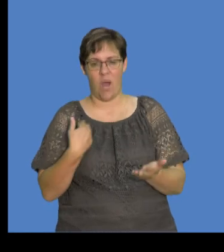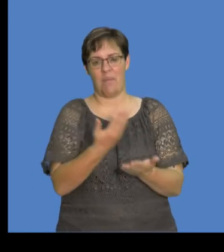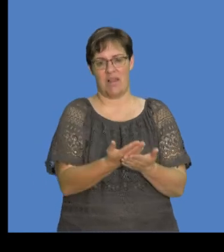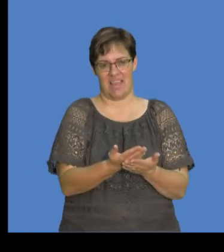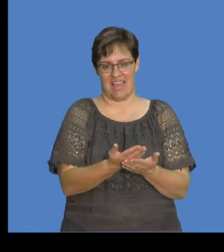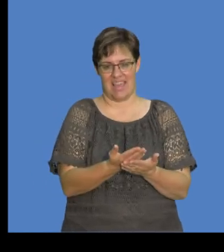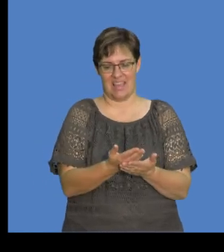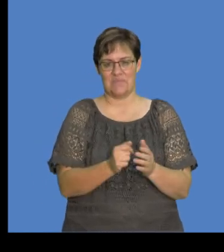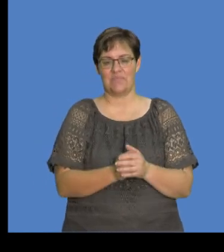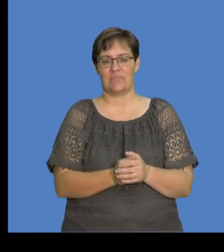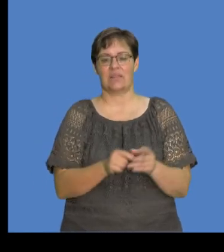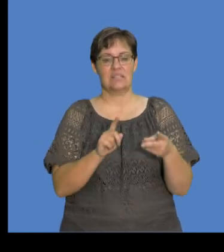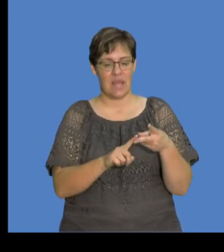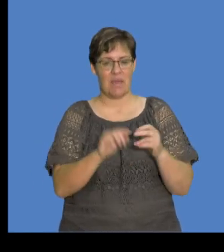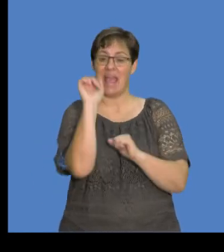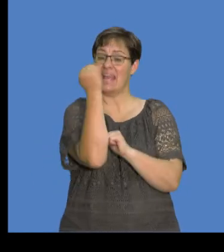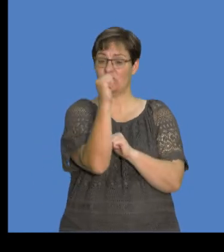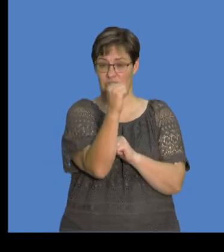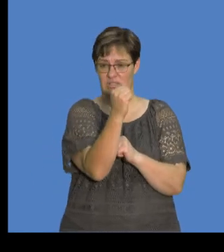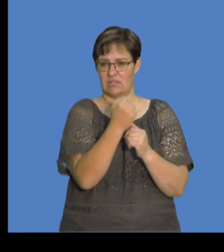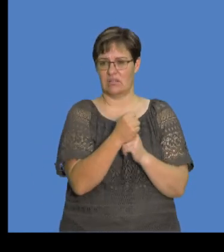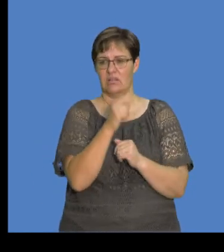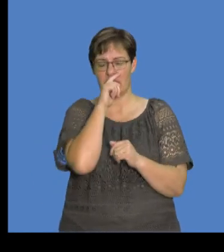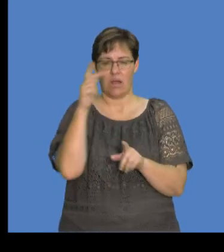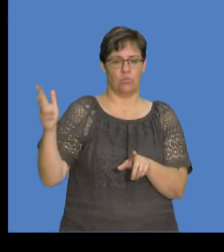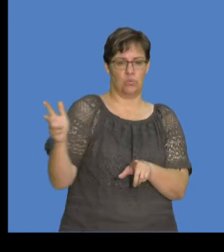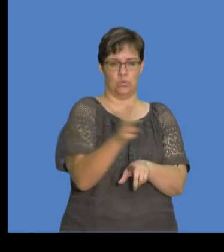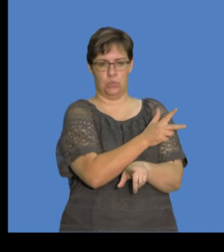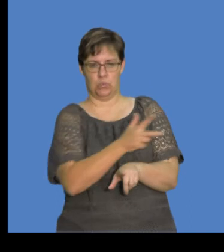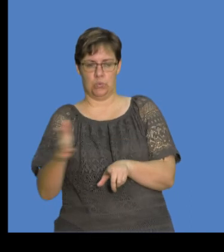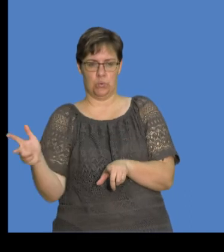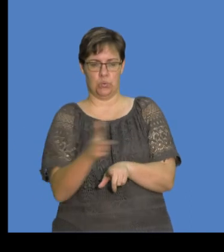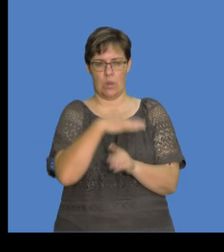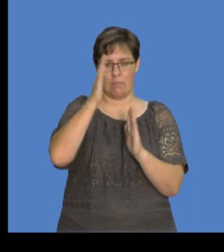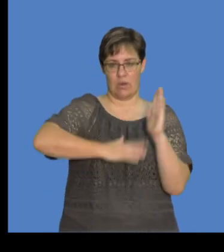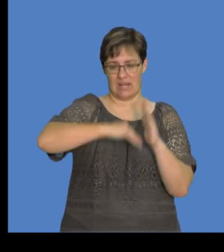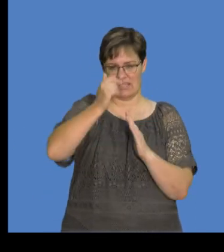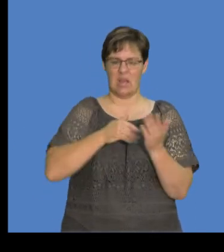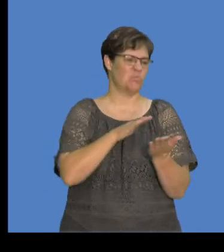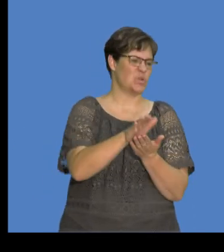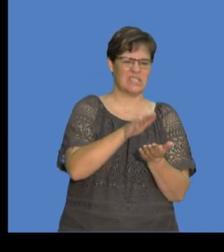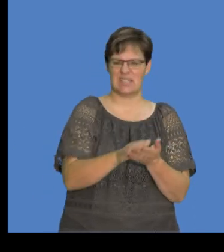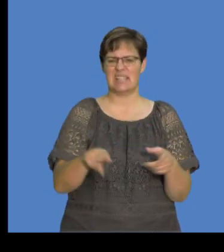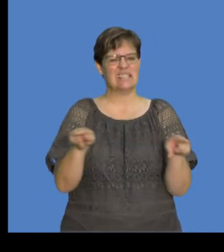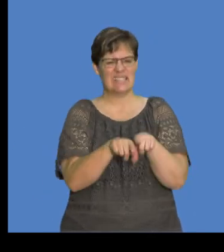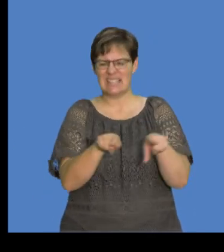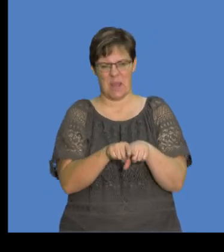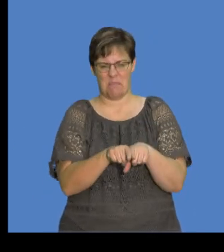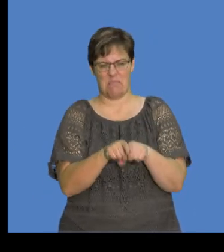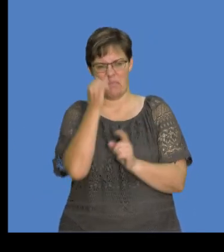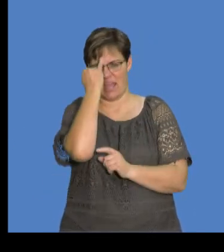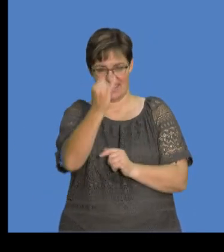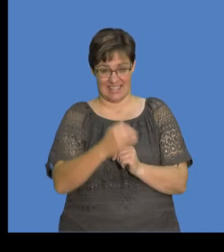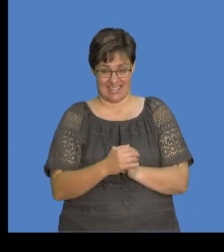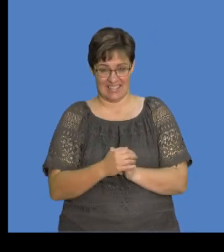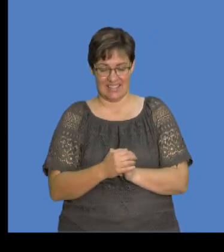application of electrostatics. Also, in industry, you think of spray painting. Spray painting, printing, you know, uses more